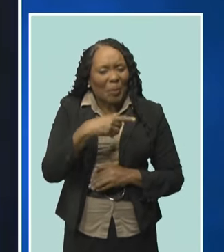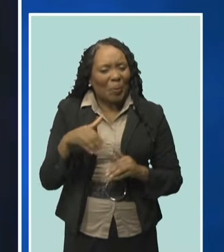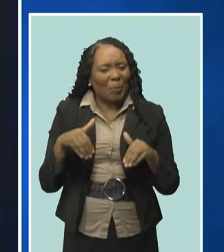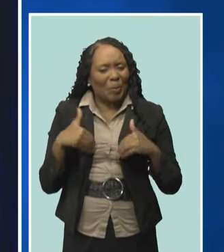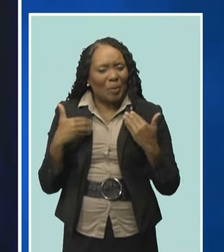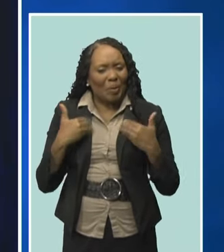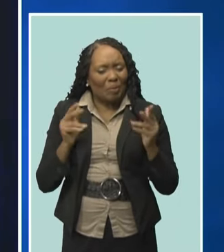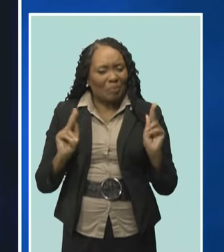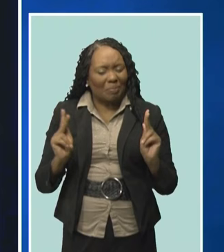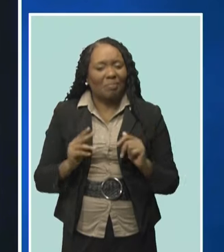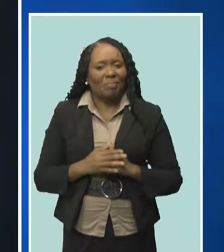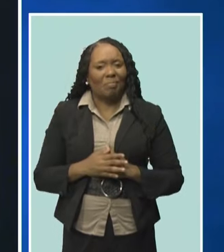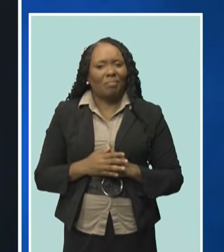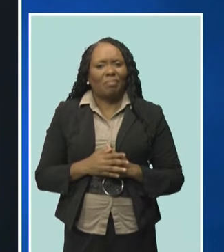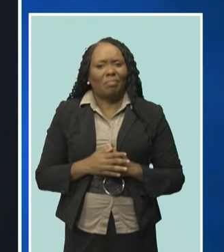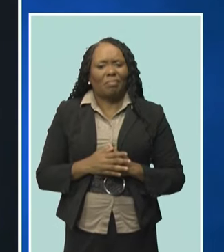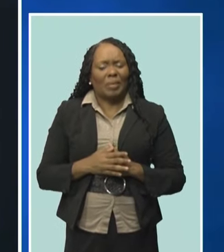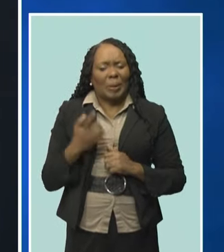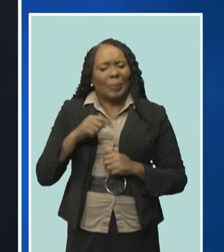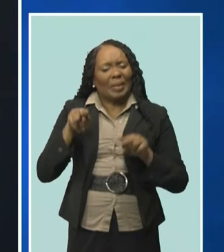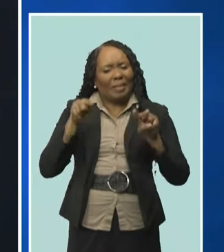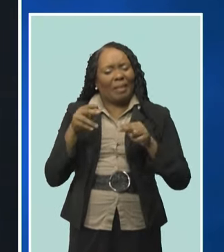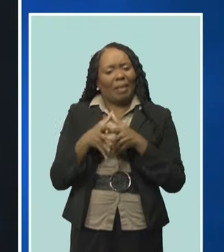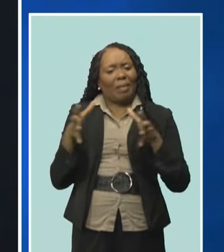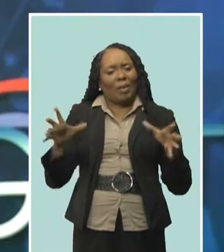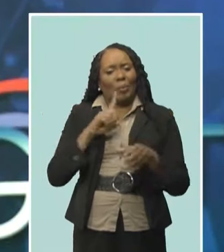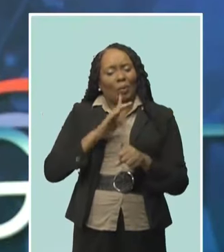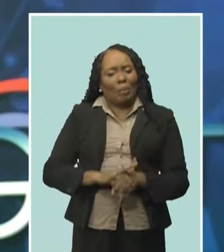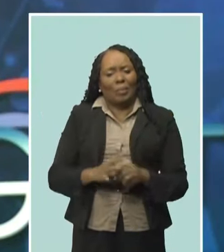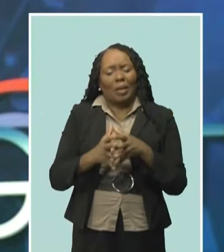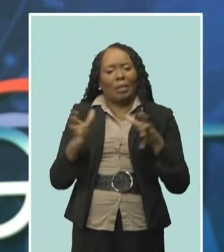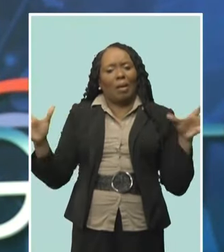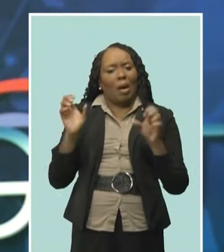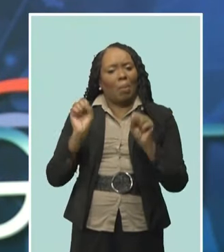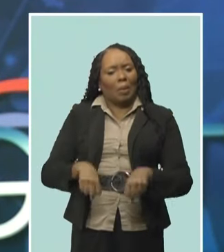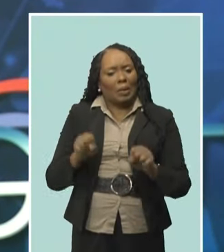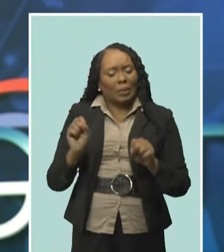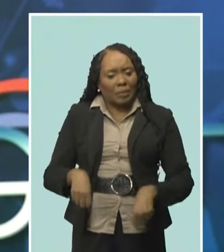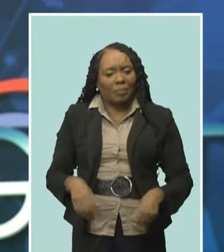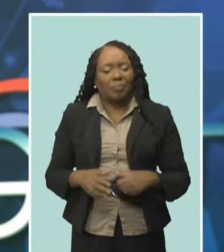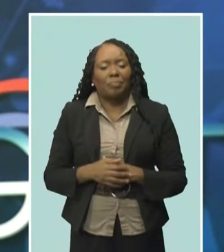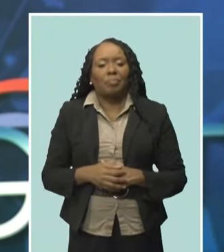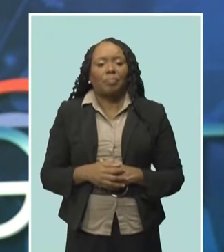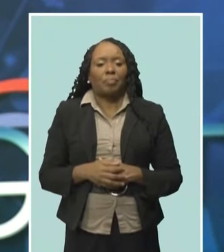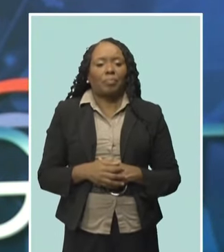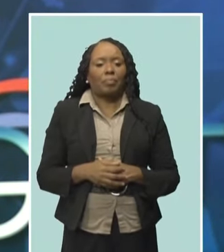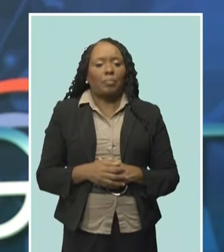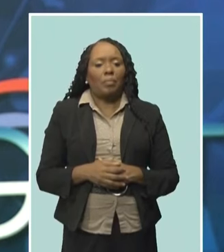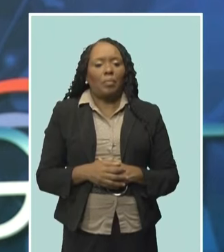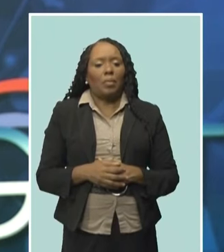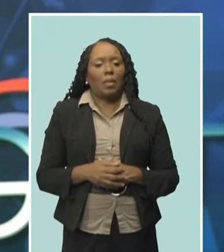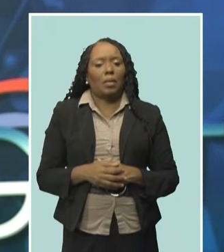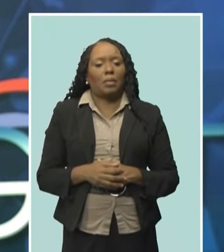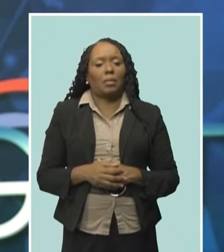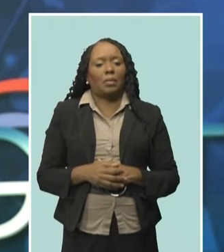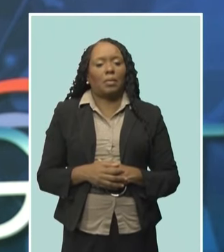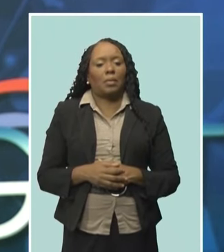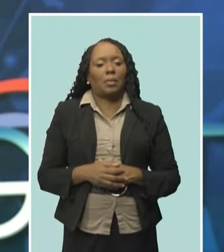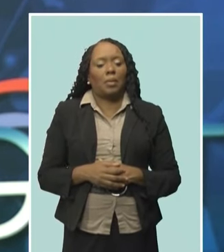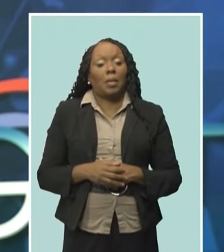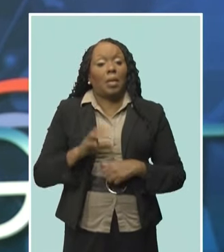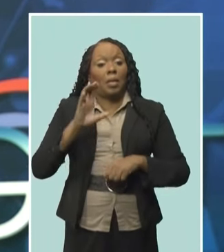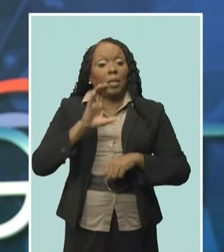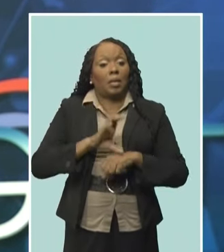tremendous promise and potential. The Church of Jesus Christ of Latter-day Saints in Barbados is